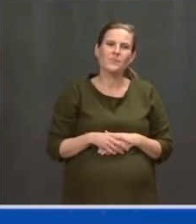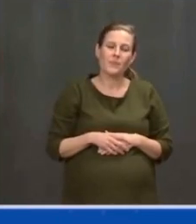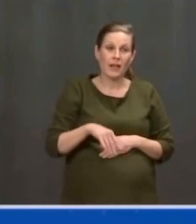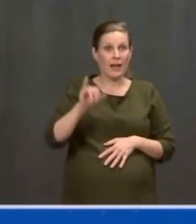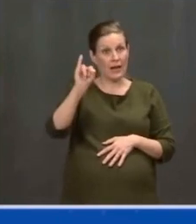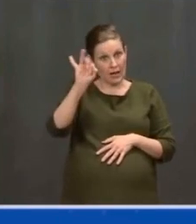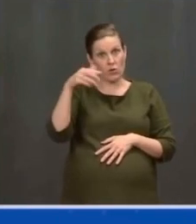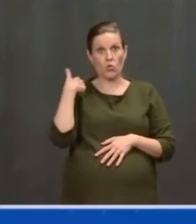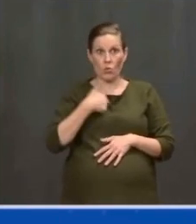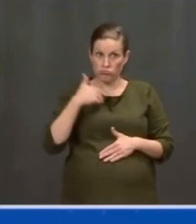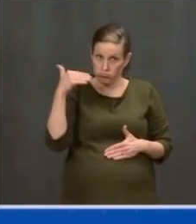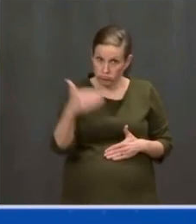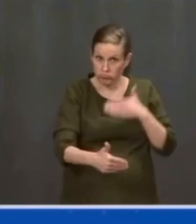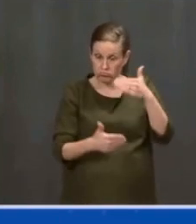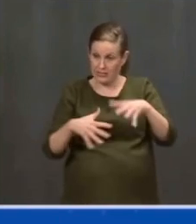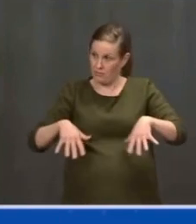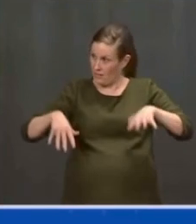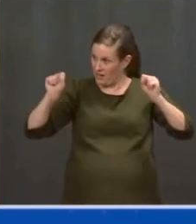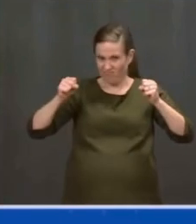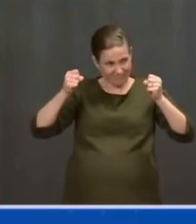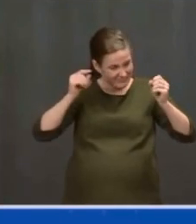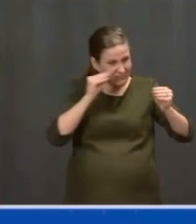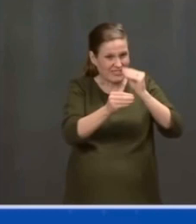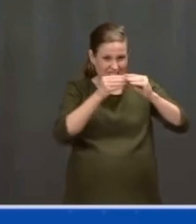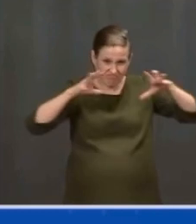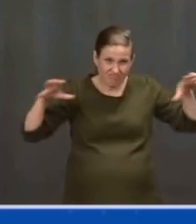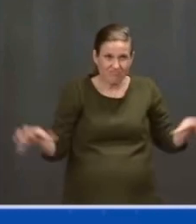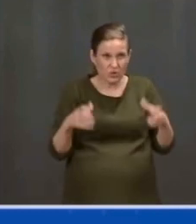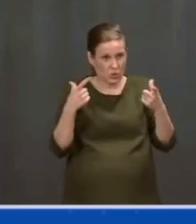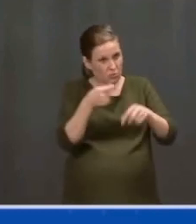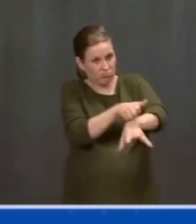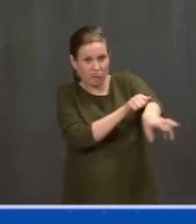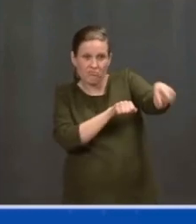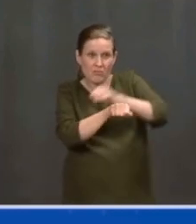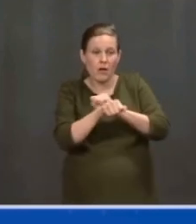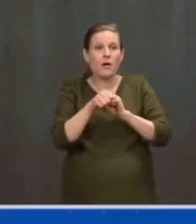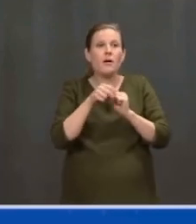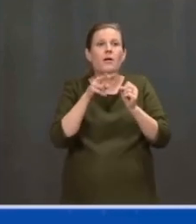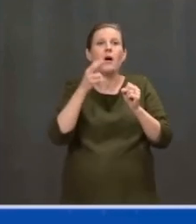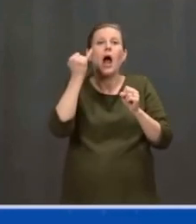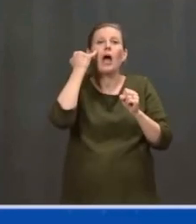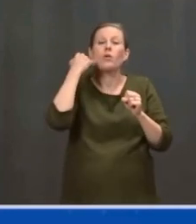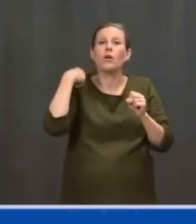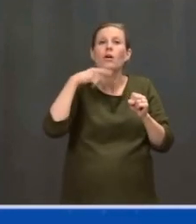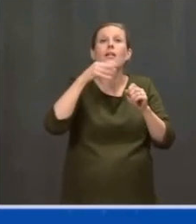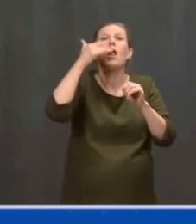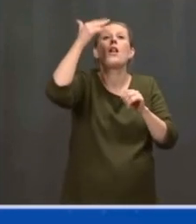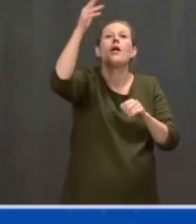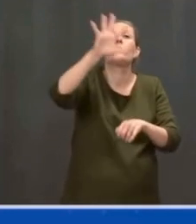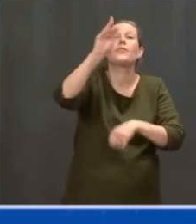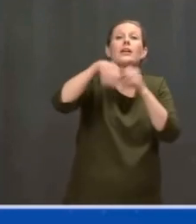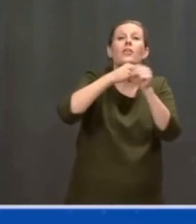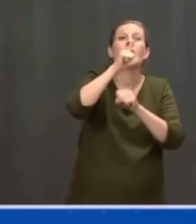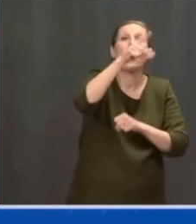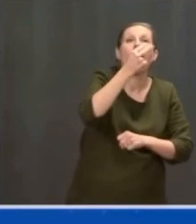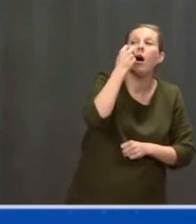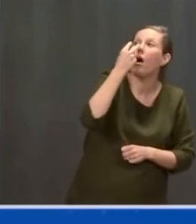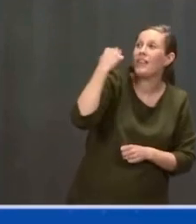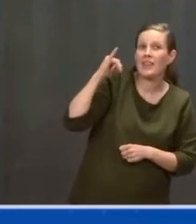years, people are going to look back and say, this was the moment that America won the future.